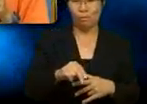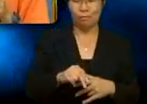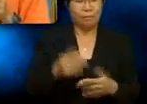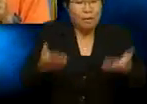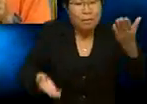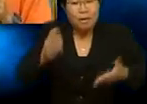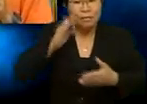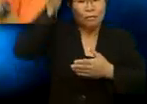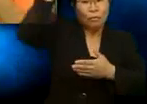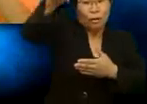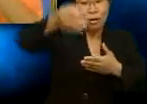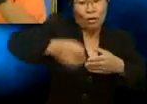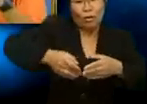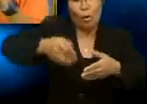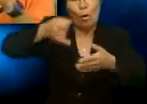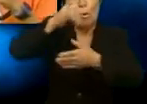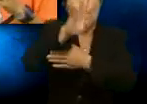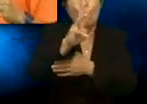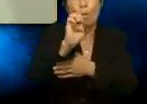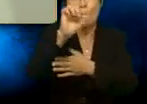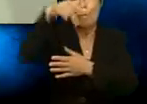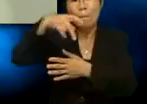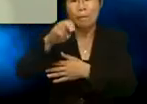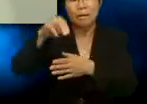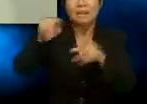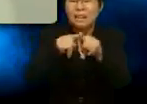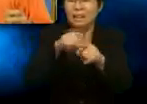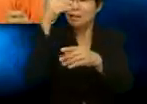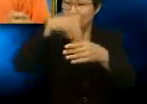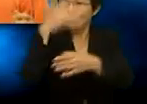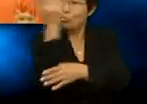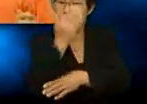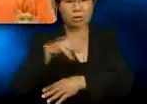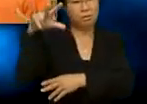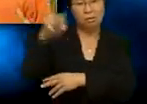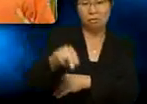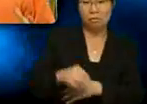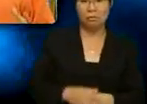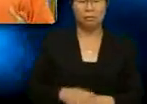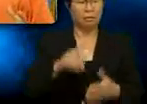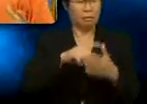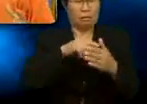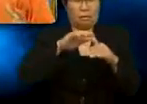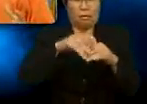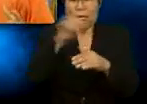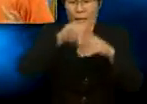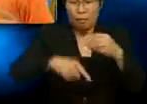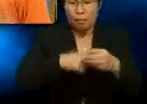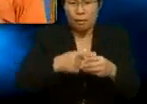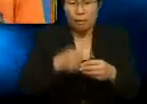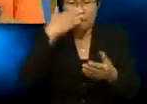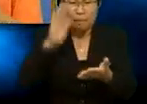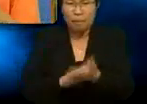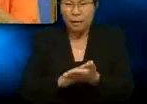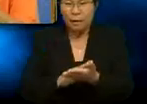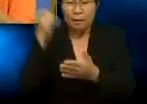weapons hidden somewhere. Like in the movies. No. What about... Zapping bad guys? It would be nice to